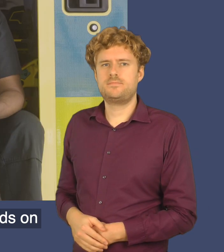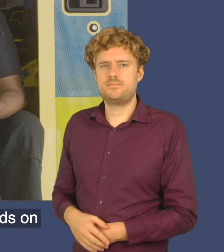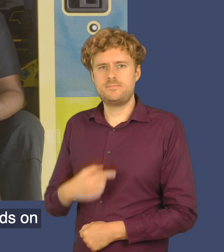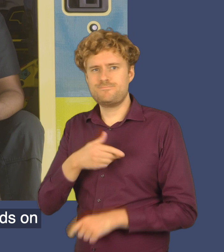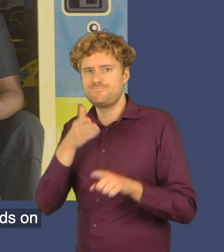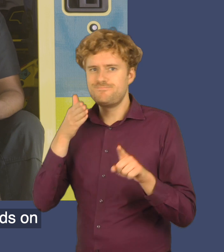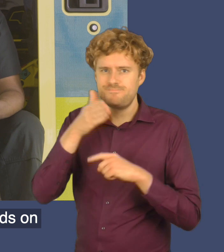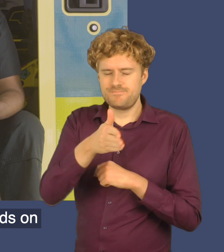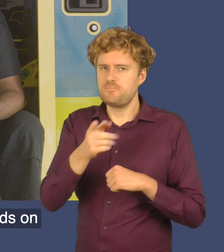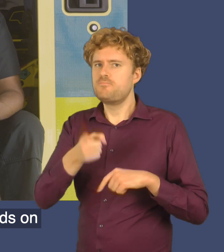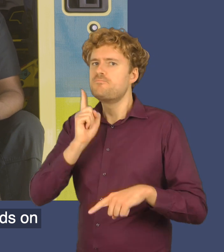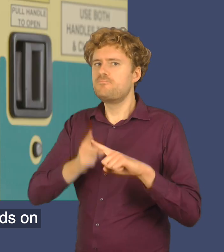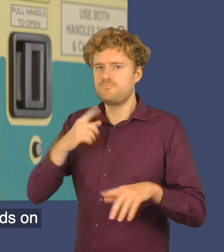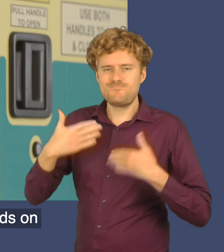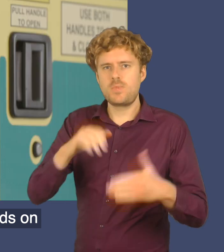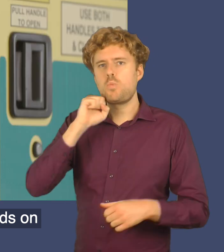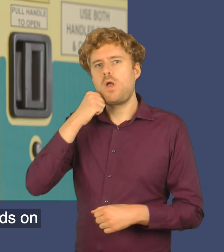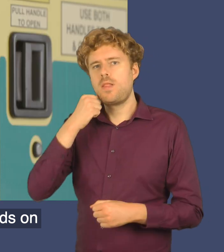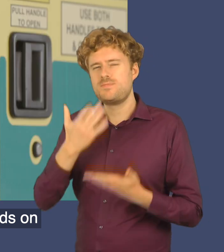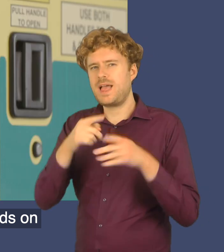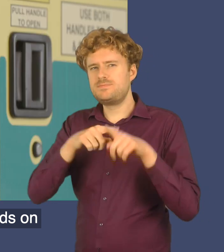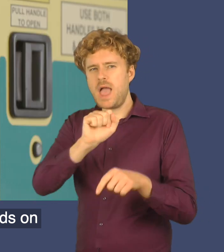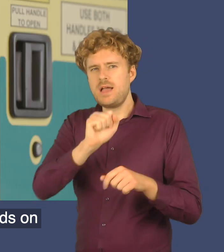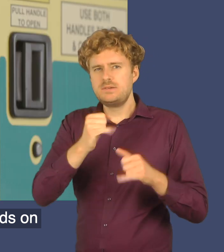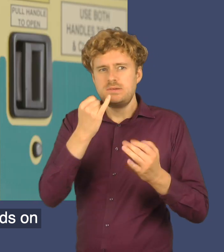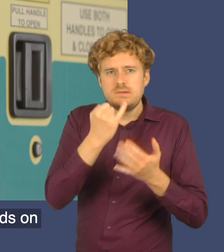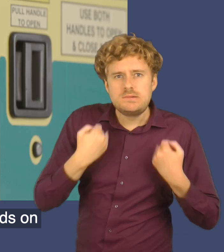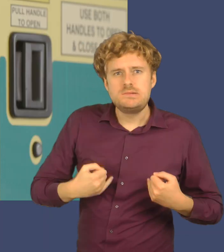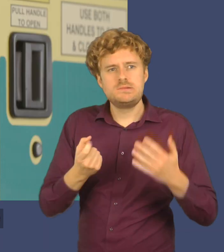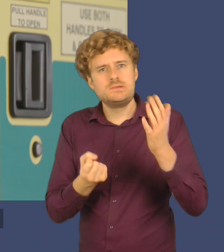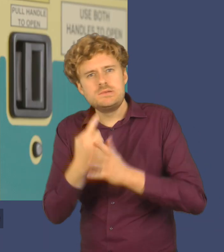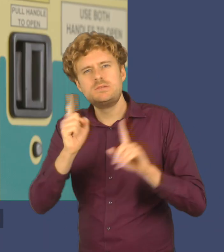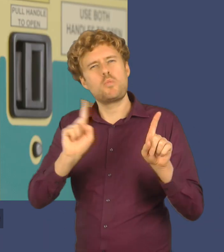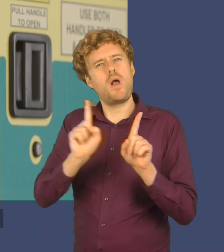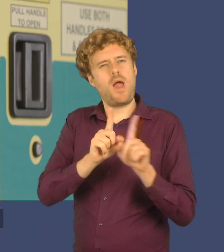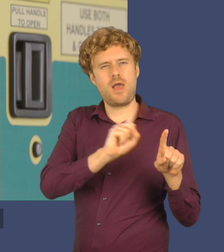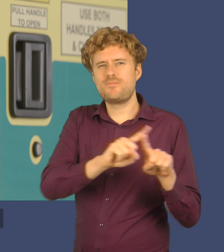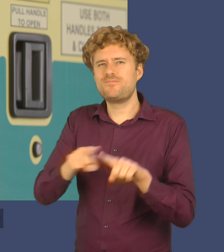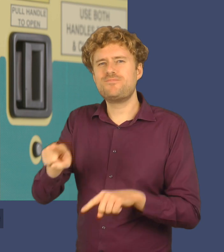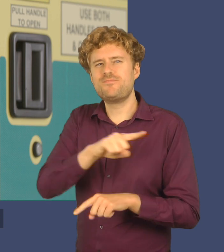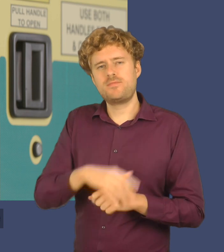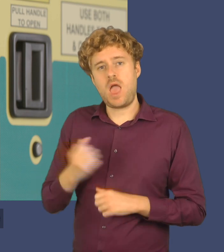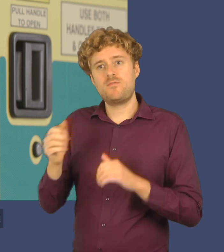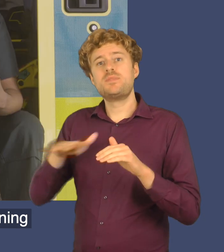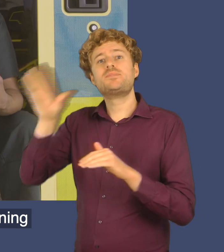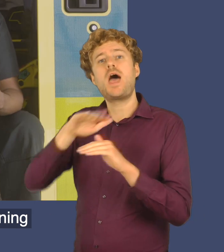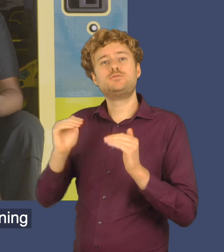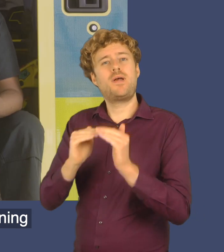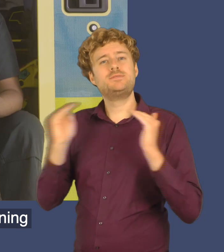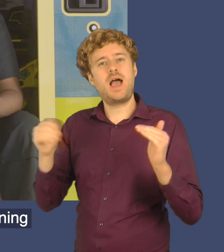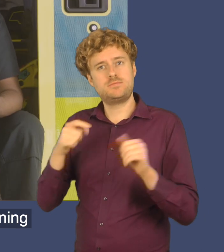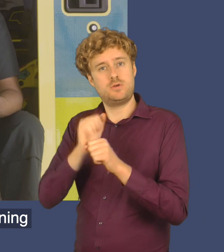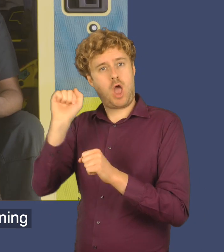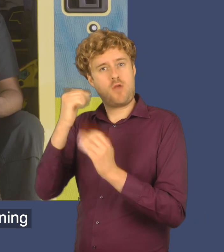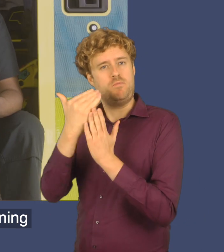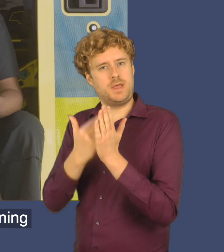We'll get to you as quickly as we can. It all depends on how unwell you are. There's national standards that are set by the government. All the calls